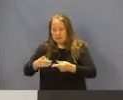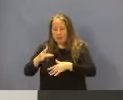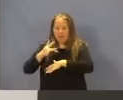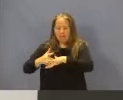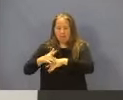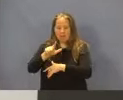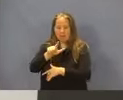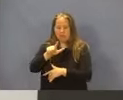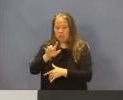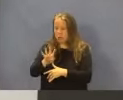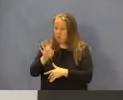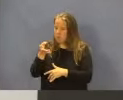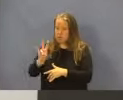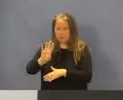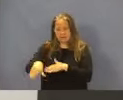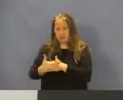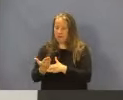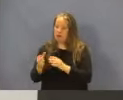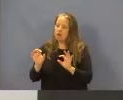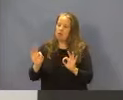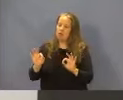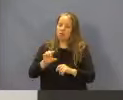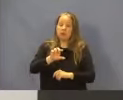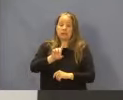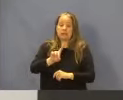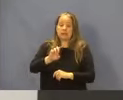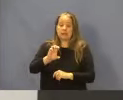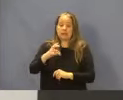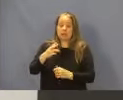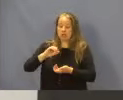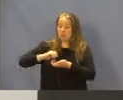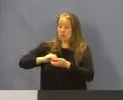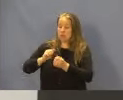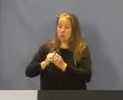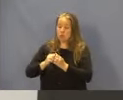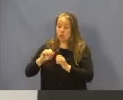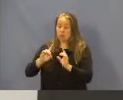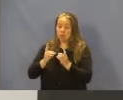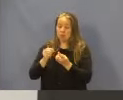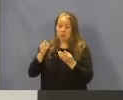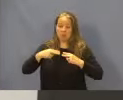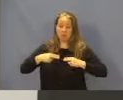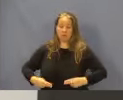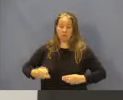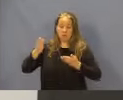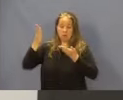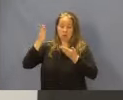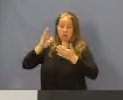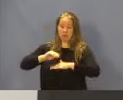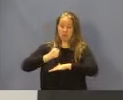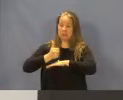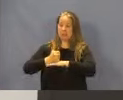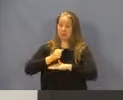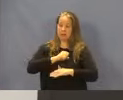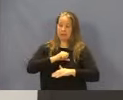24-7. DCH, in collaboration with the Department of Human Services, developed a staffing